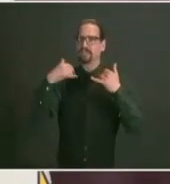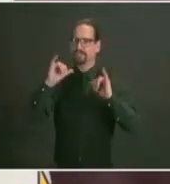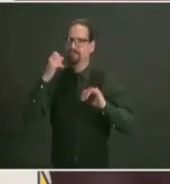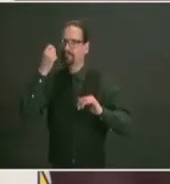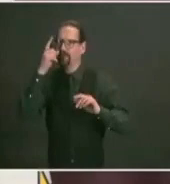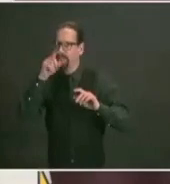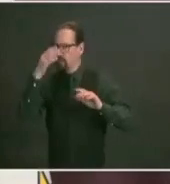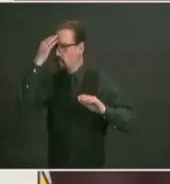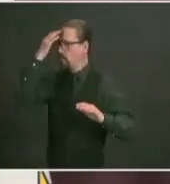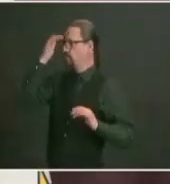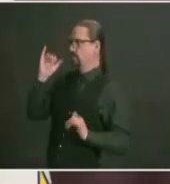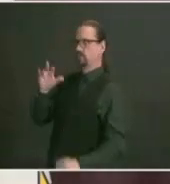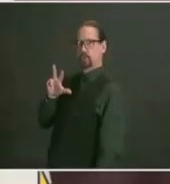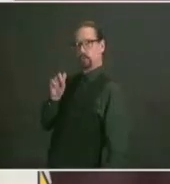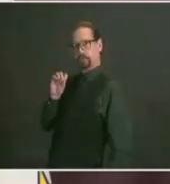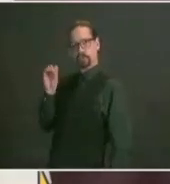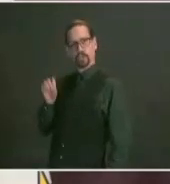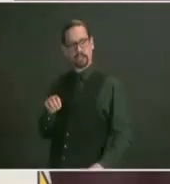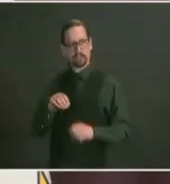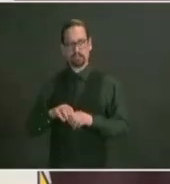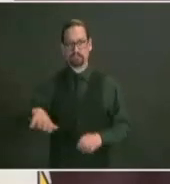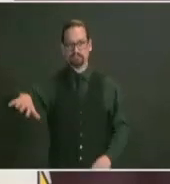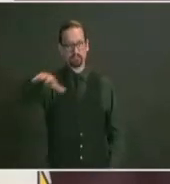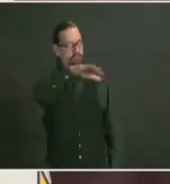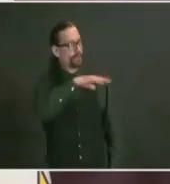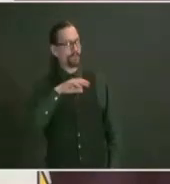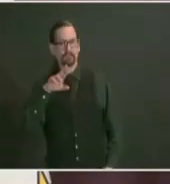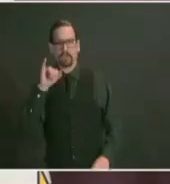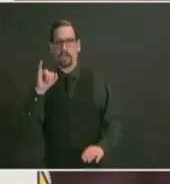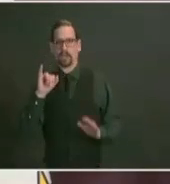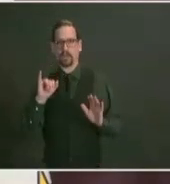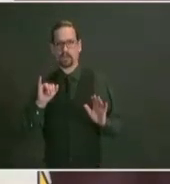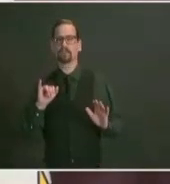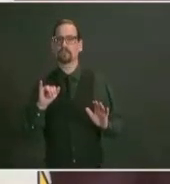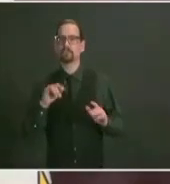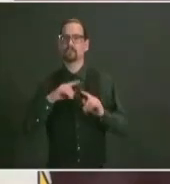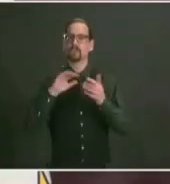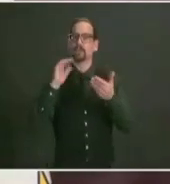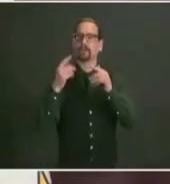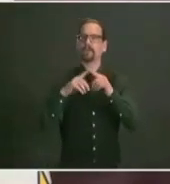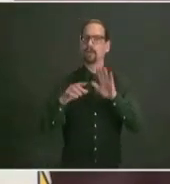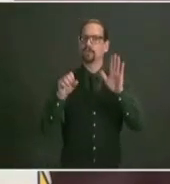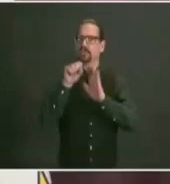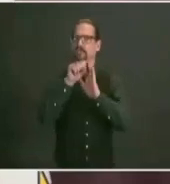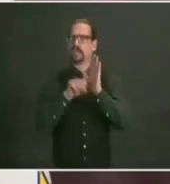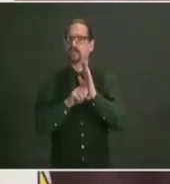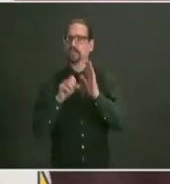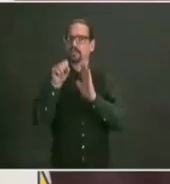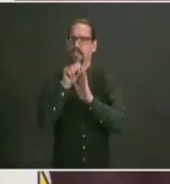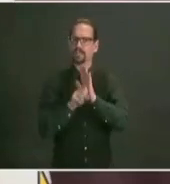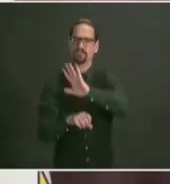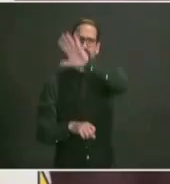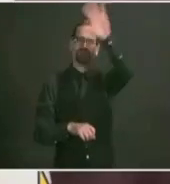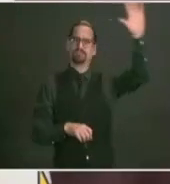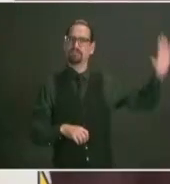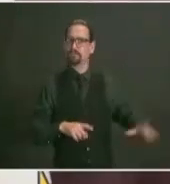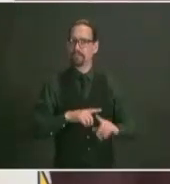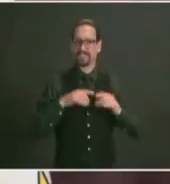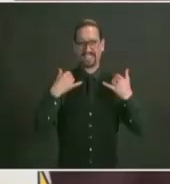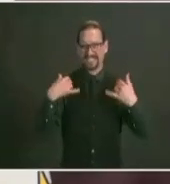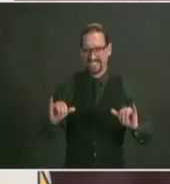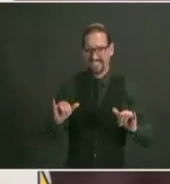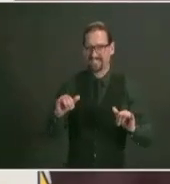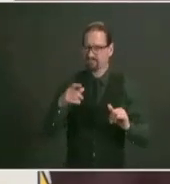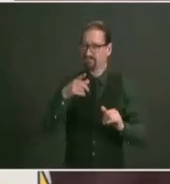understand that there are still a lot of people who are out there who are susceptible and it allows me to remind